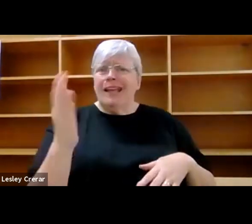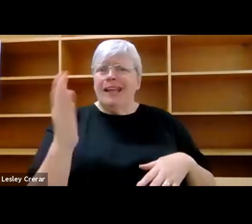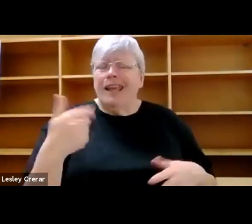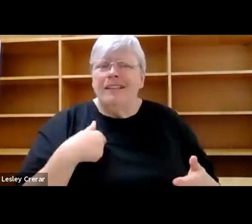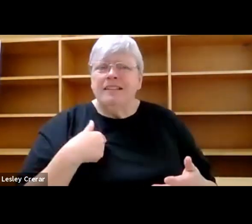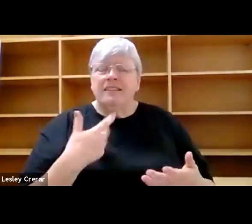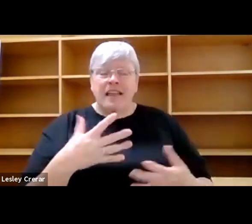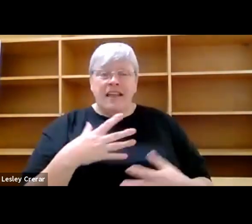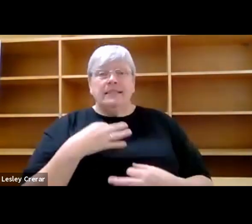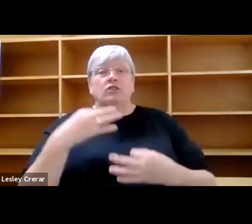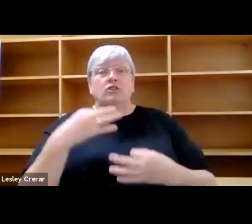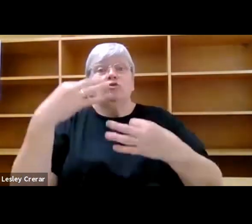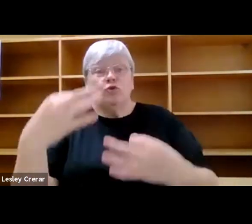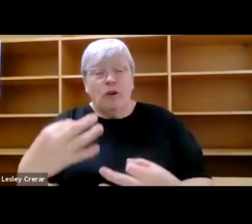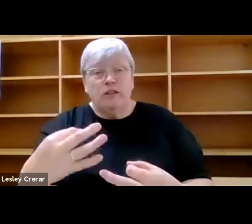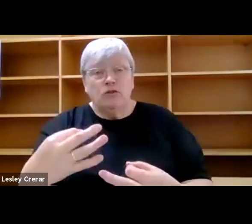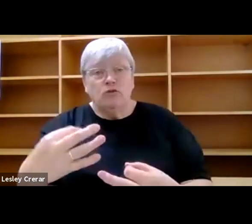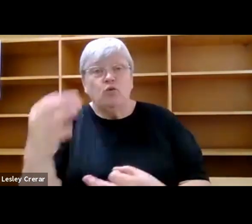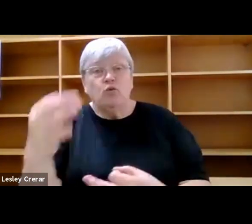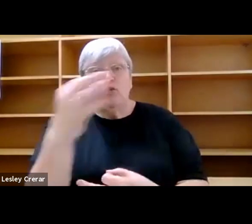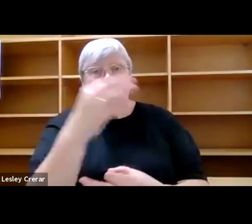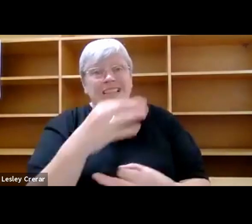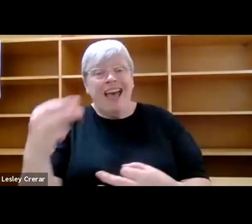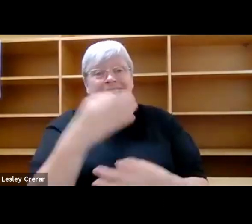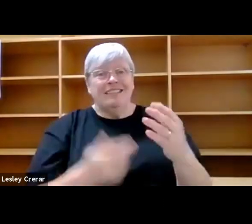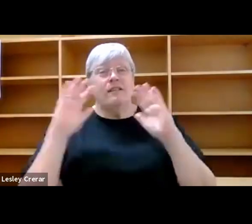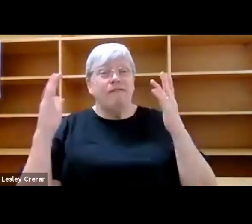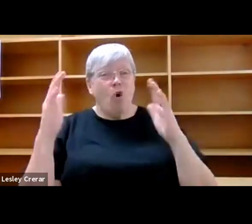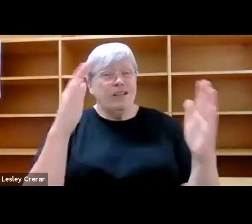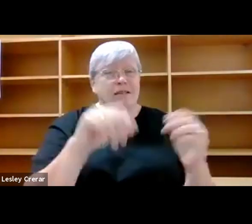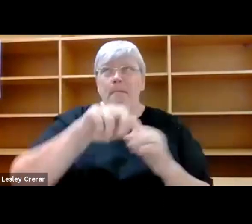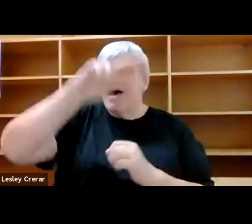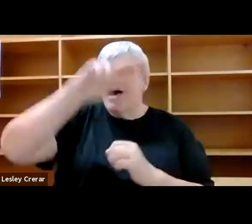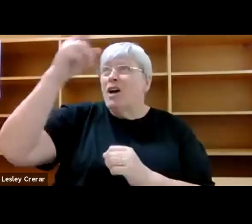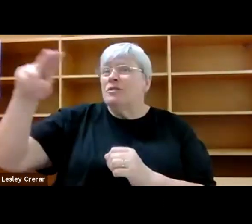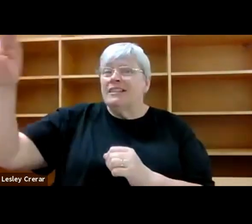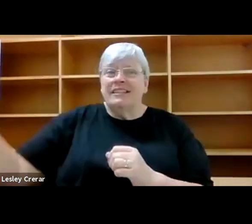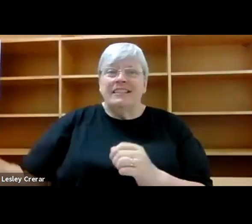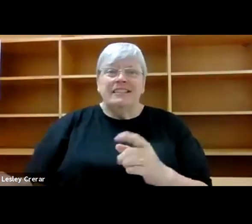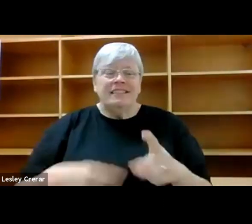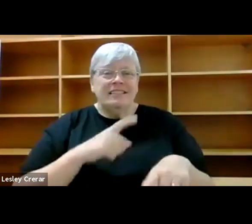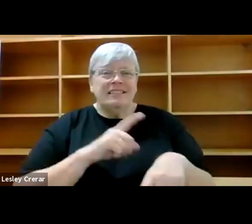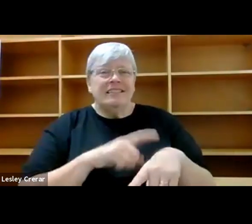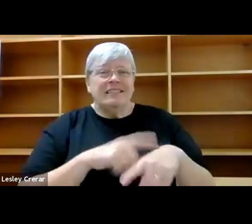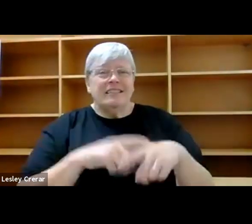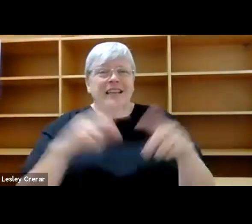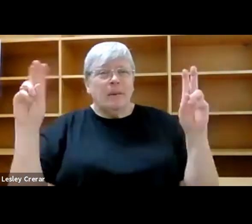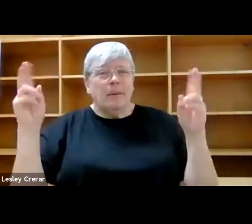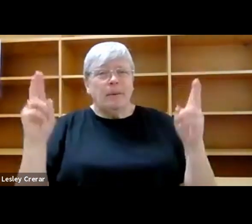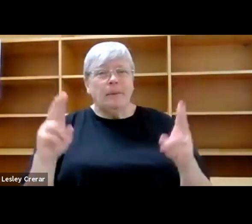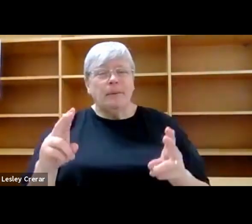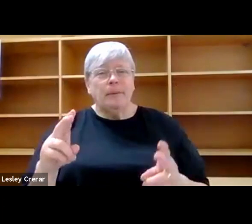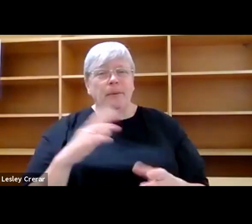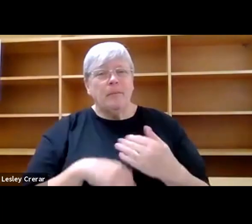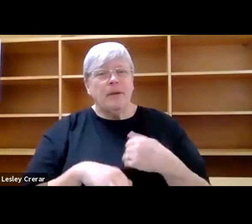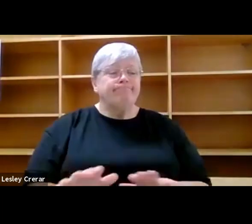drawn to the island's backbone. In forests and on mountains, the urgency of time receded and the pacing minutes I'd grown